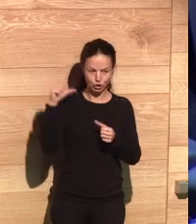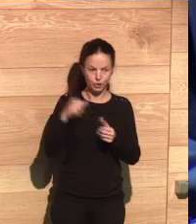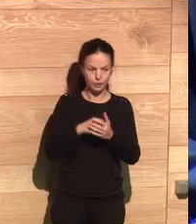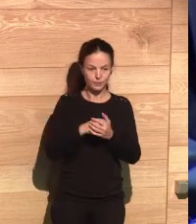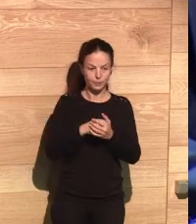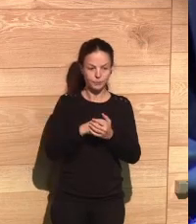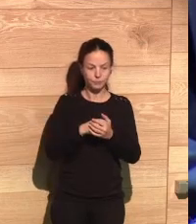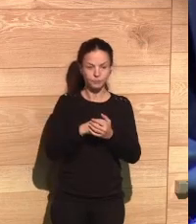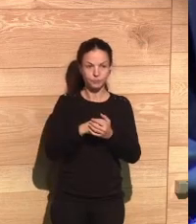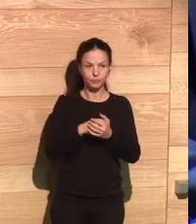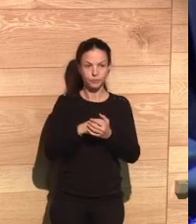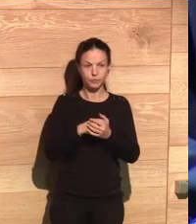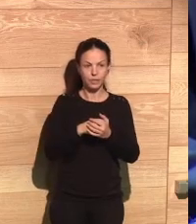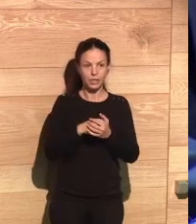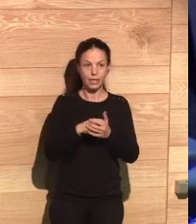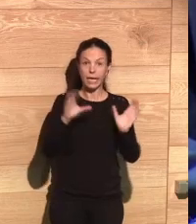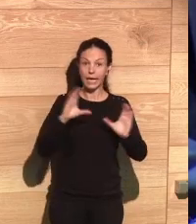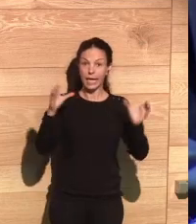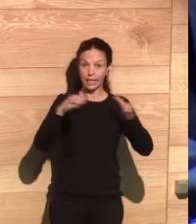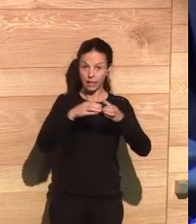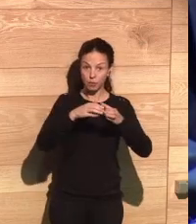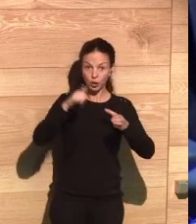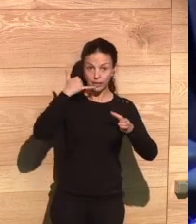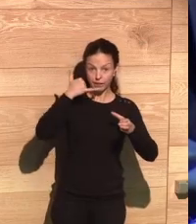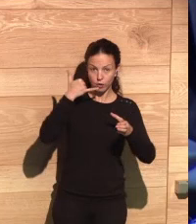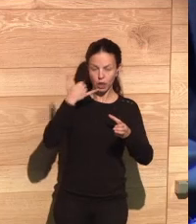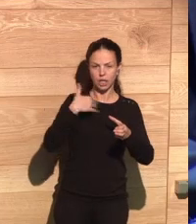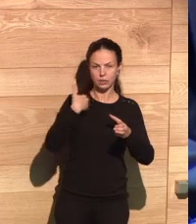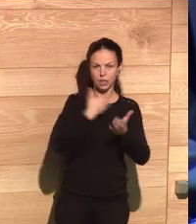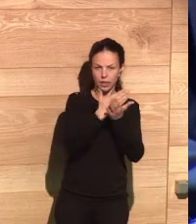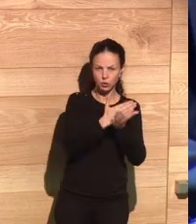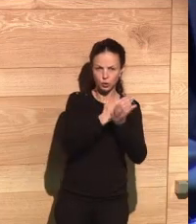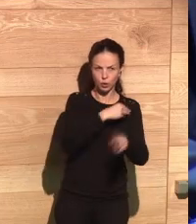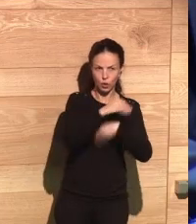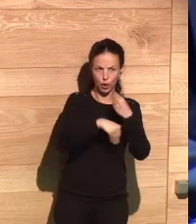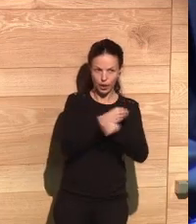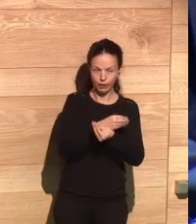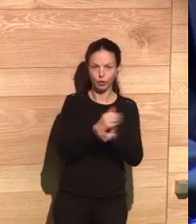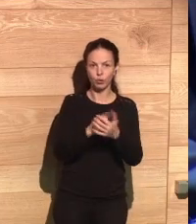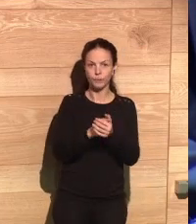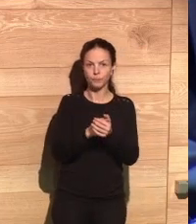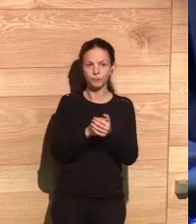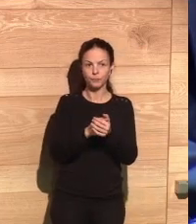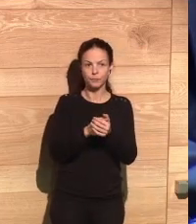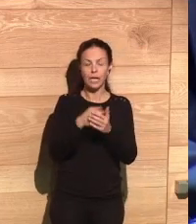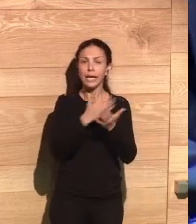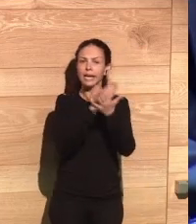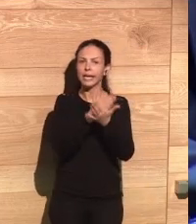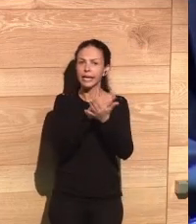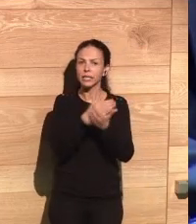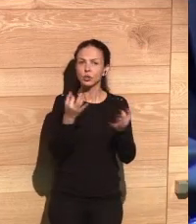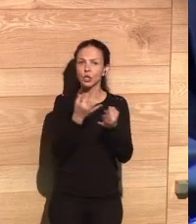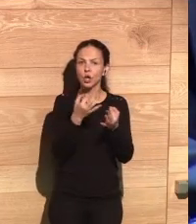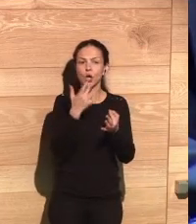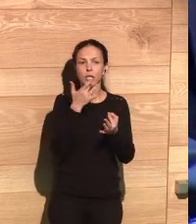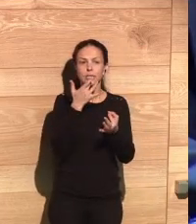years ago, the big data team in Telefonica, they studied